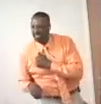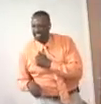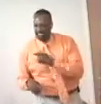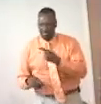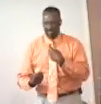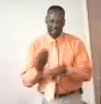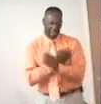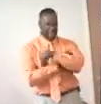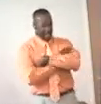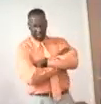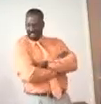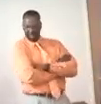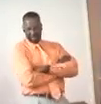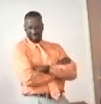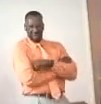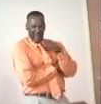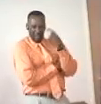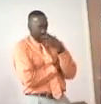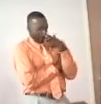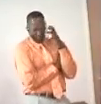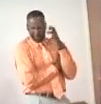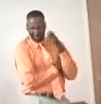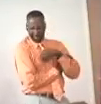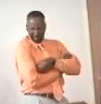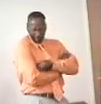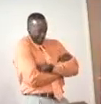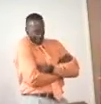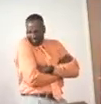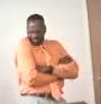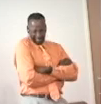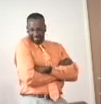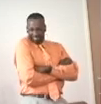Sit with your arms folded. Face all messed up.